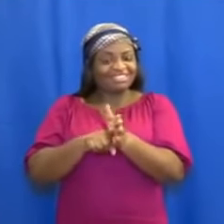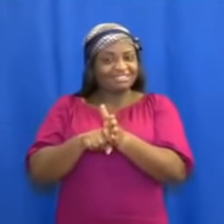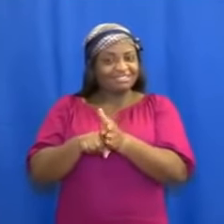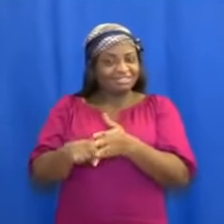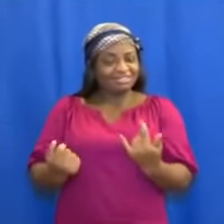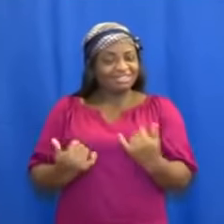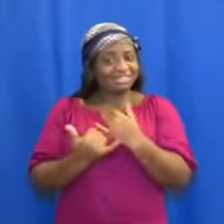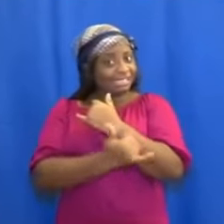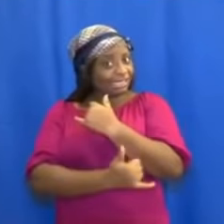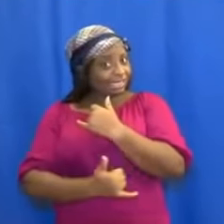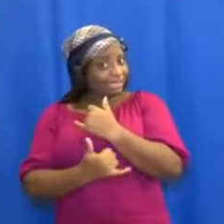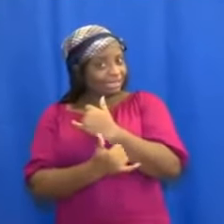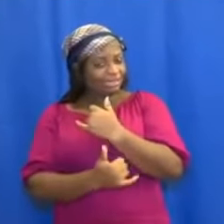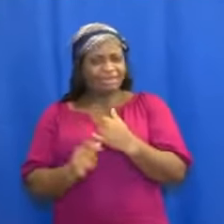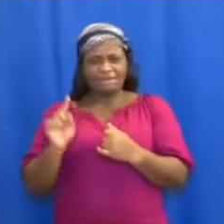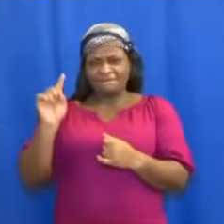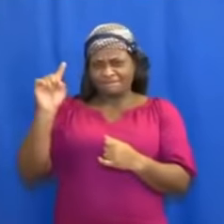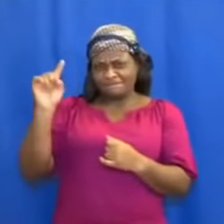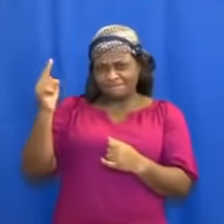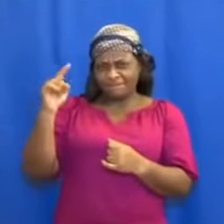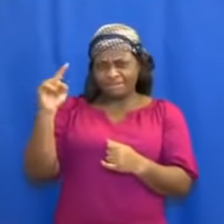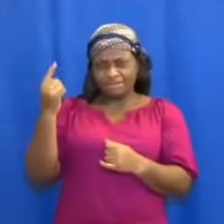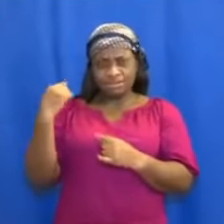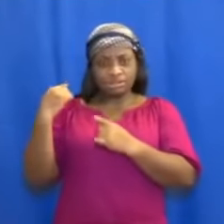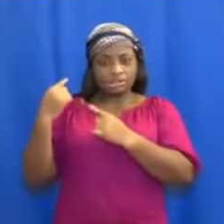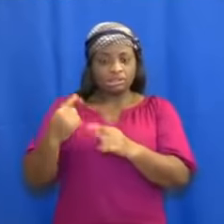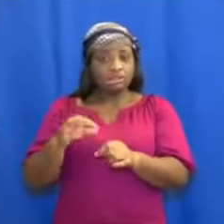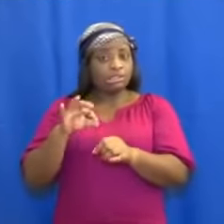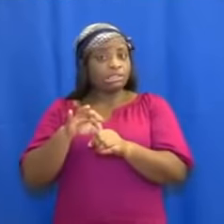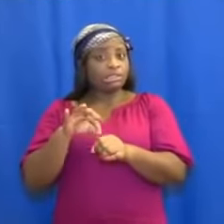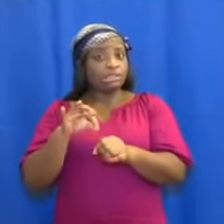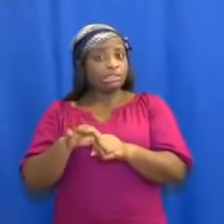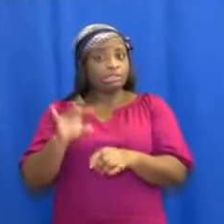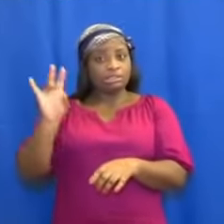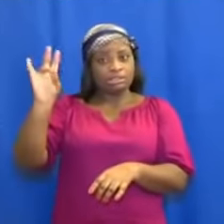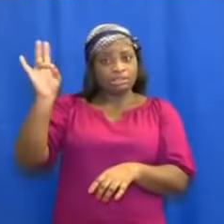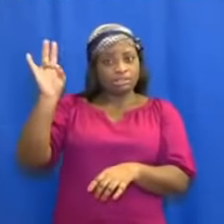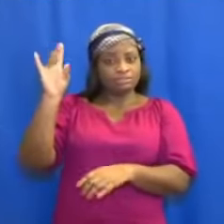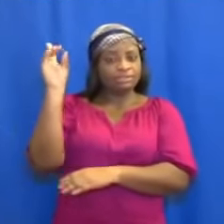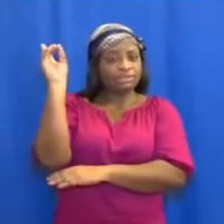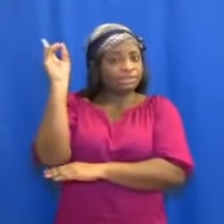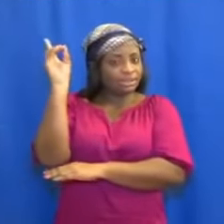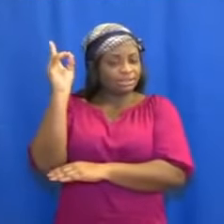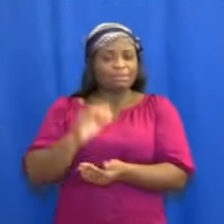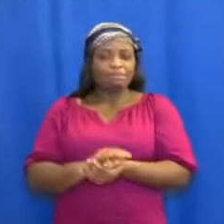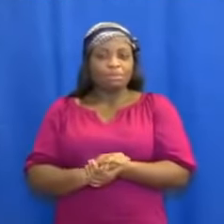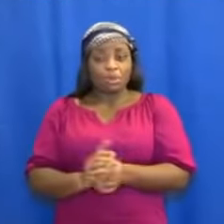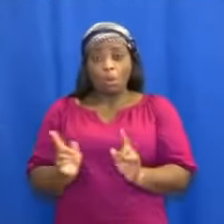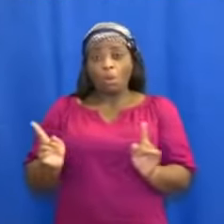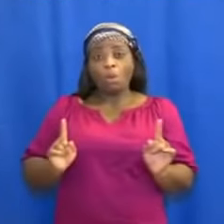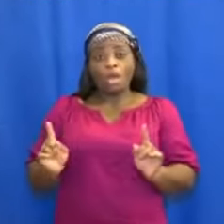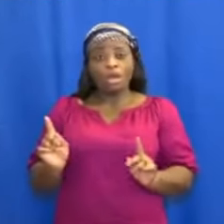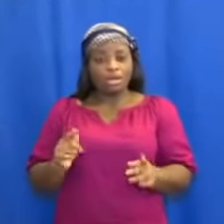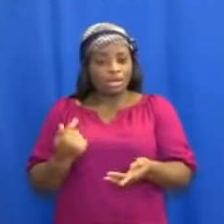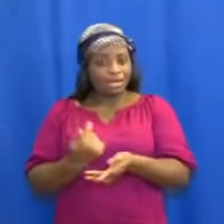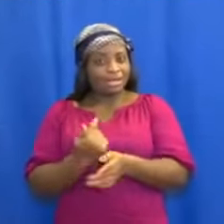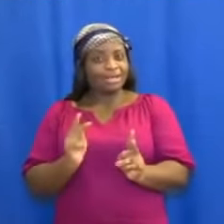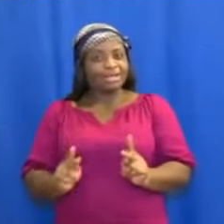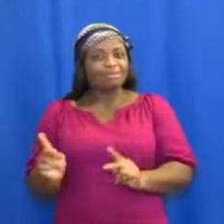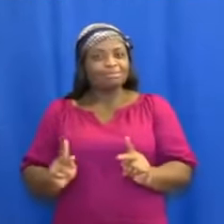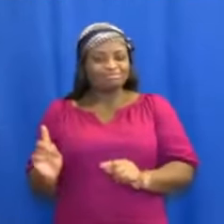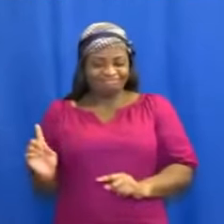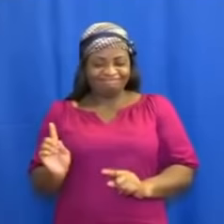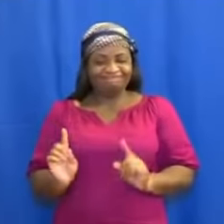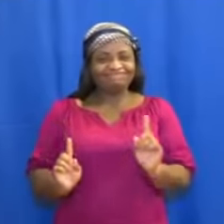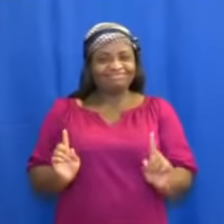country, and the first since the election of 7th December, where Ghanaians once again